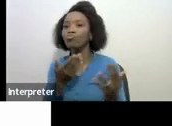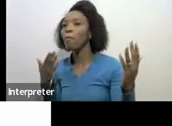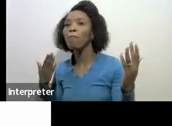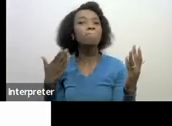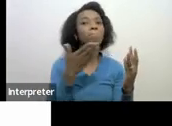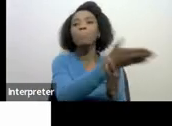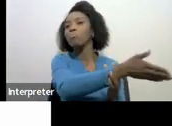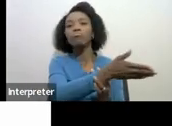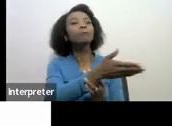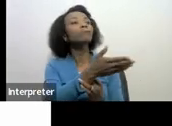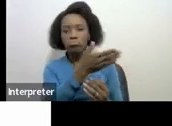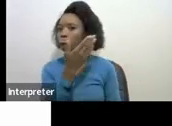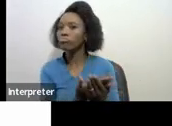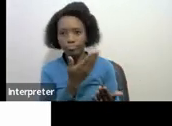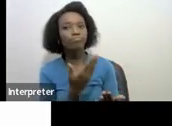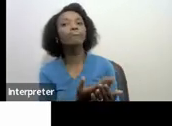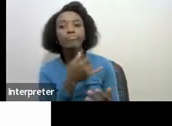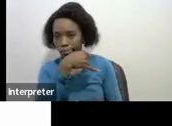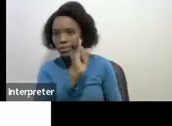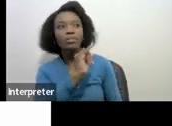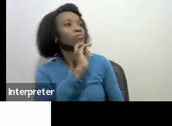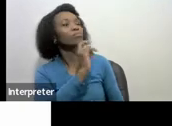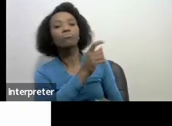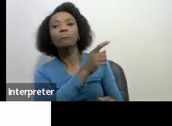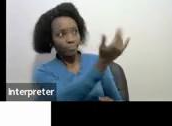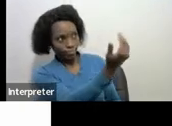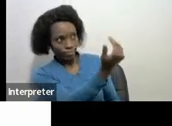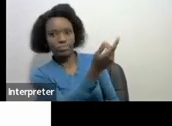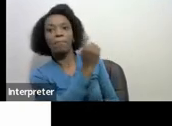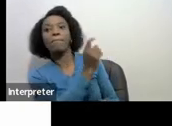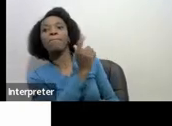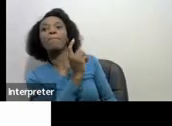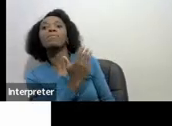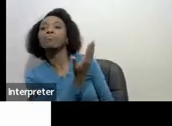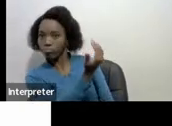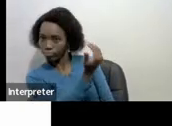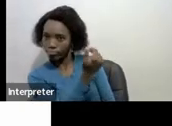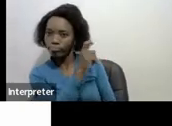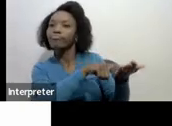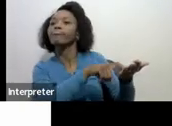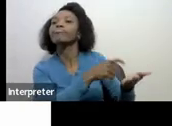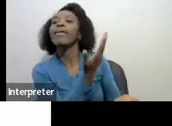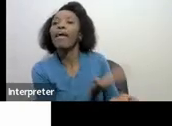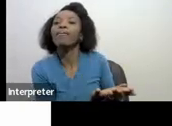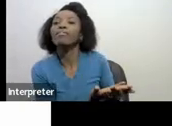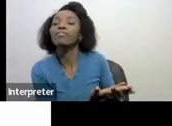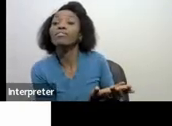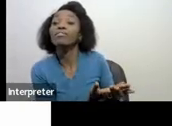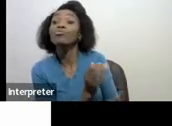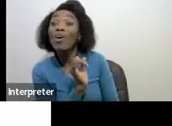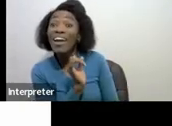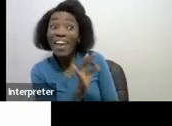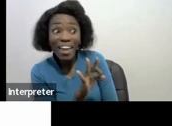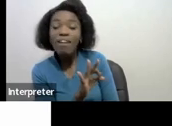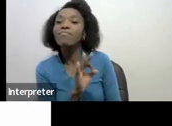to pursue the payment of that debt from you so if you apply for suspension of payment